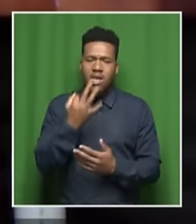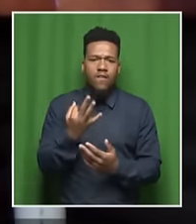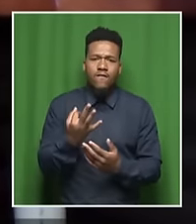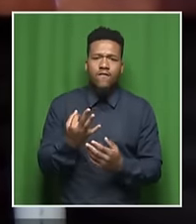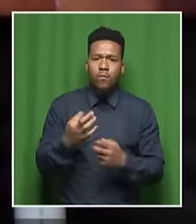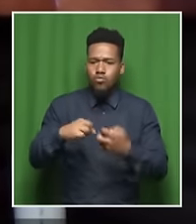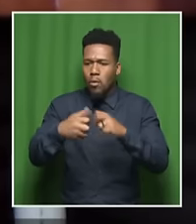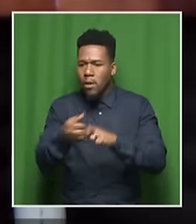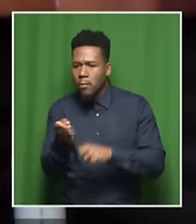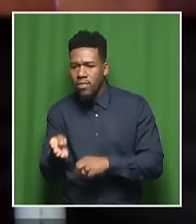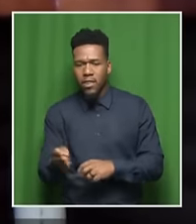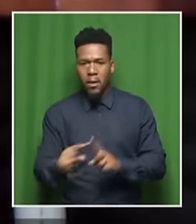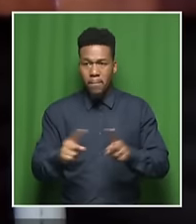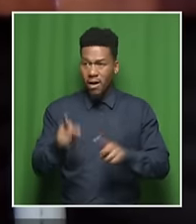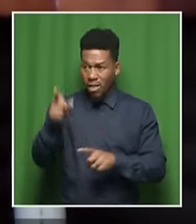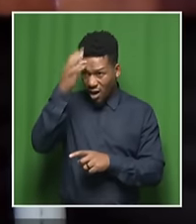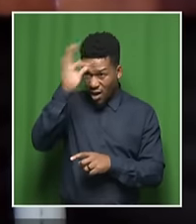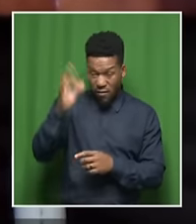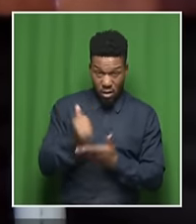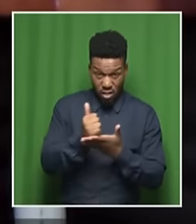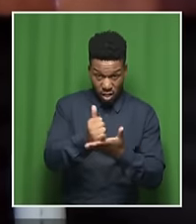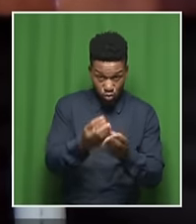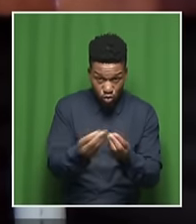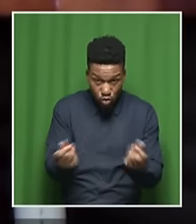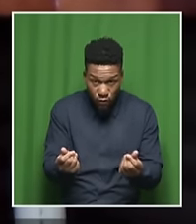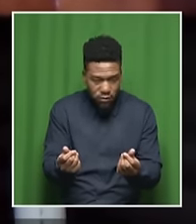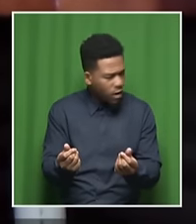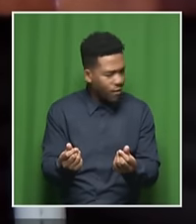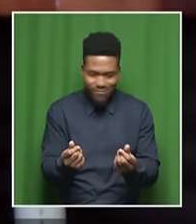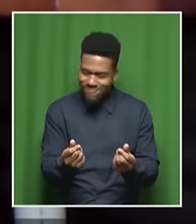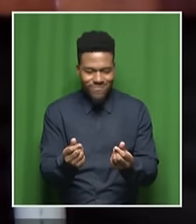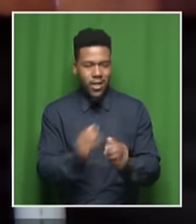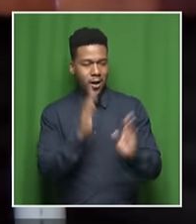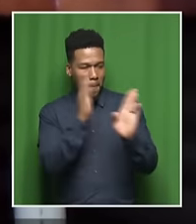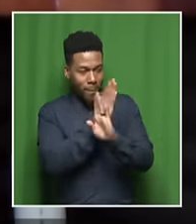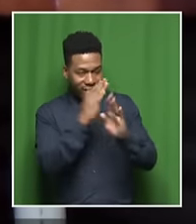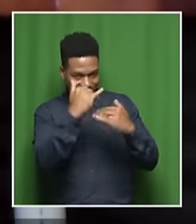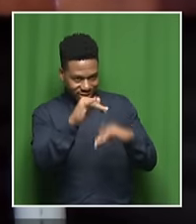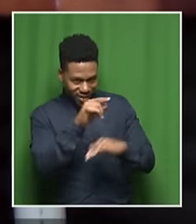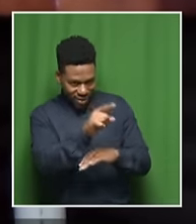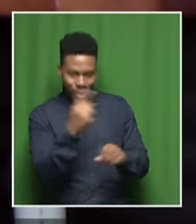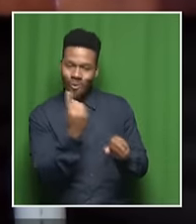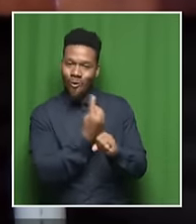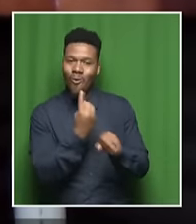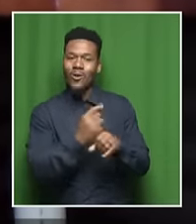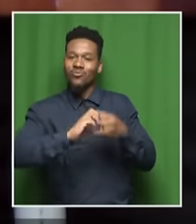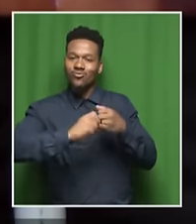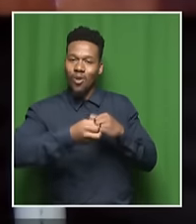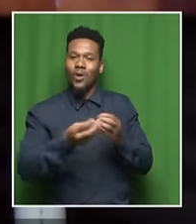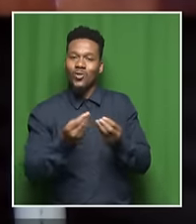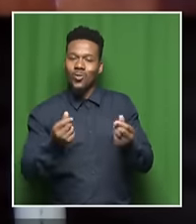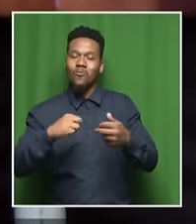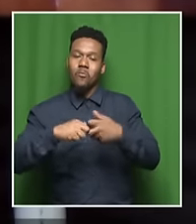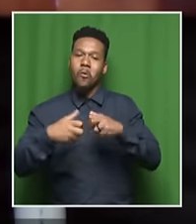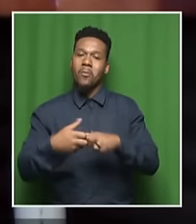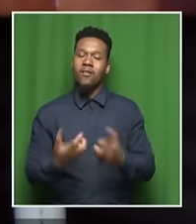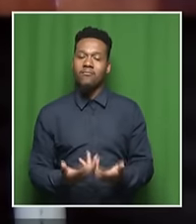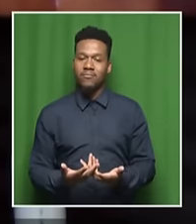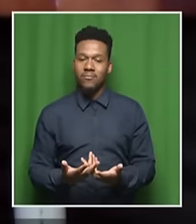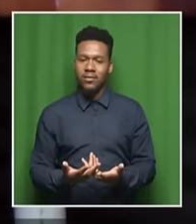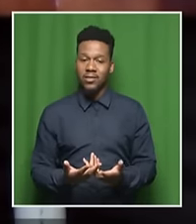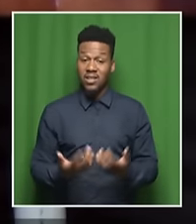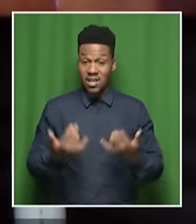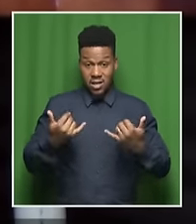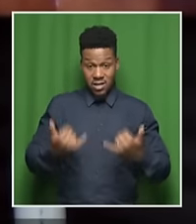solve these problems. It's the private sector that always comes forward. And I'm very, very encouraged by the fact that the current leadership